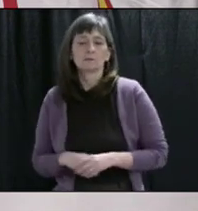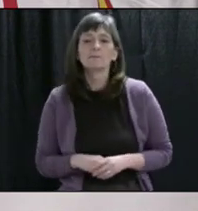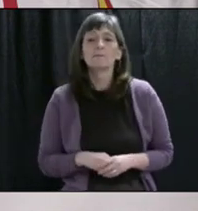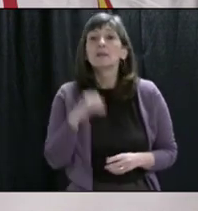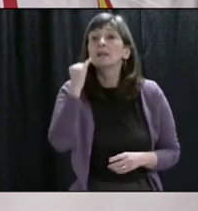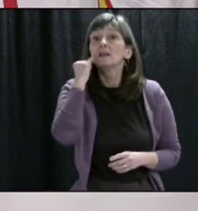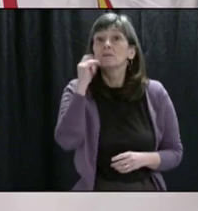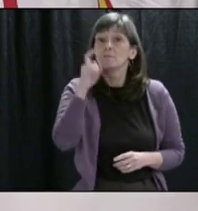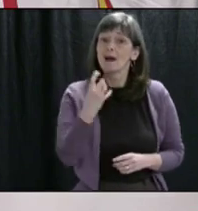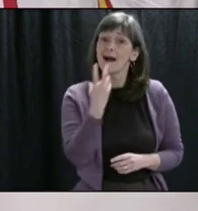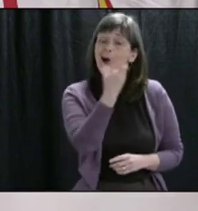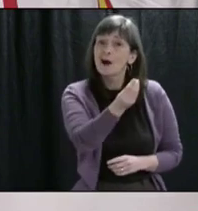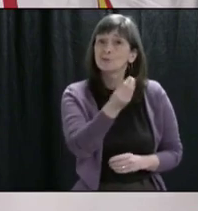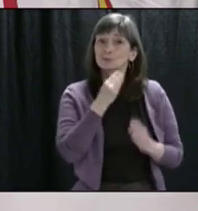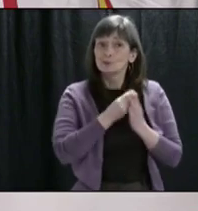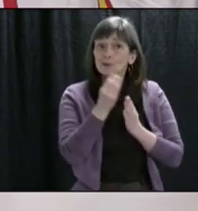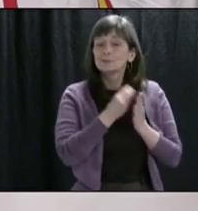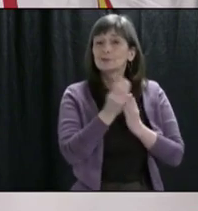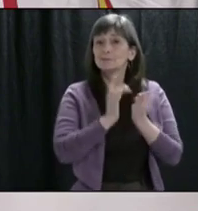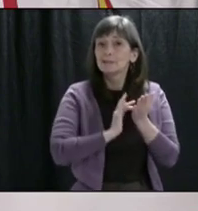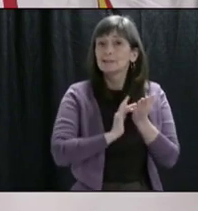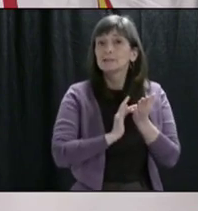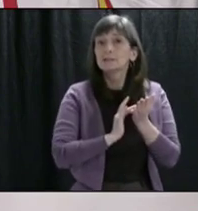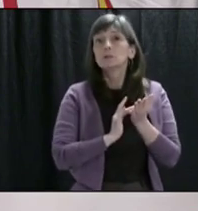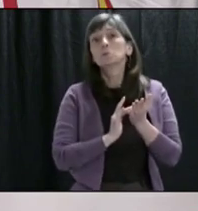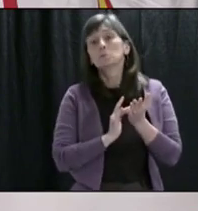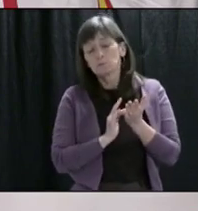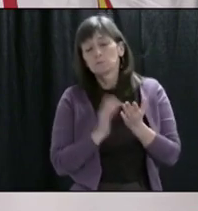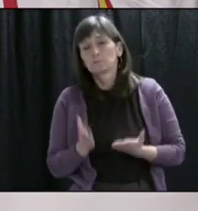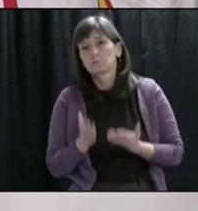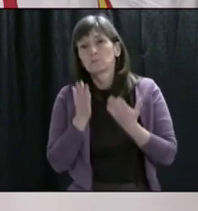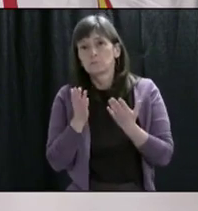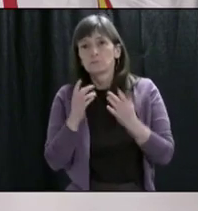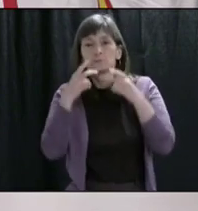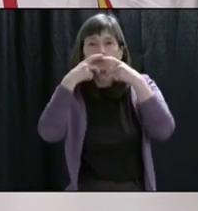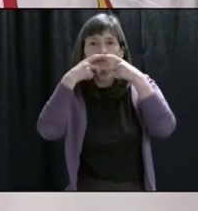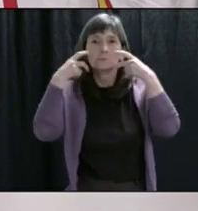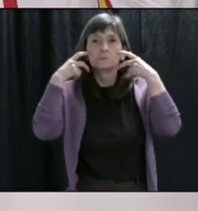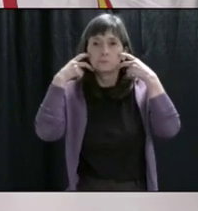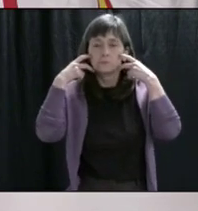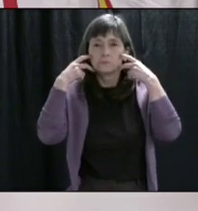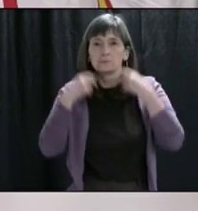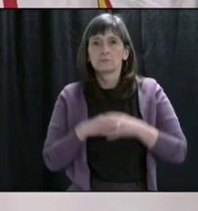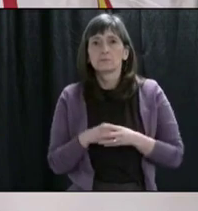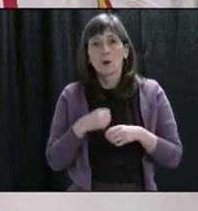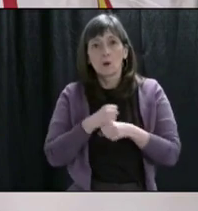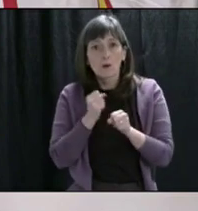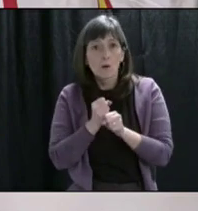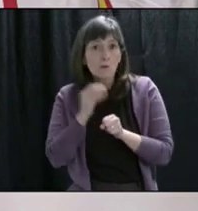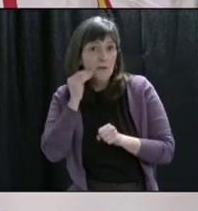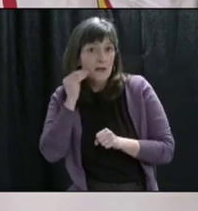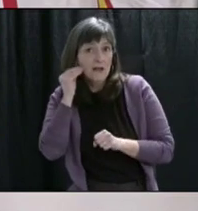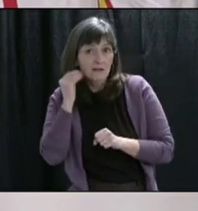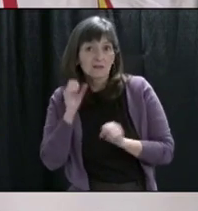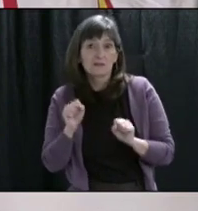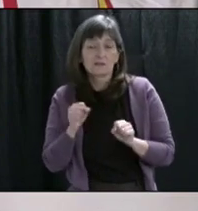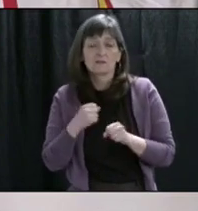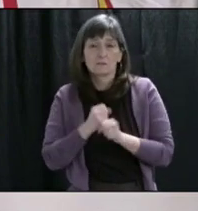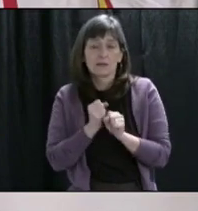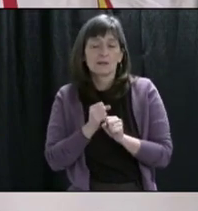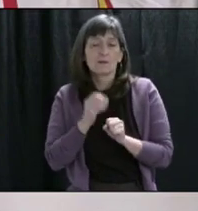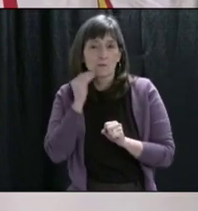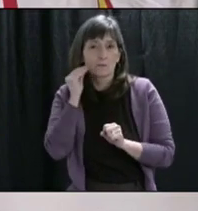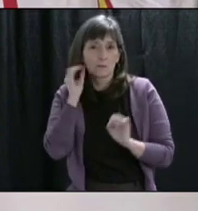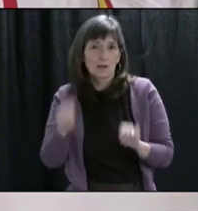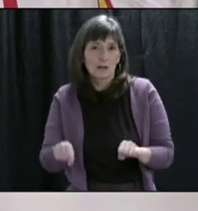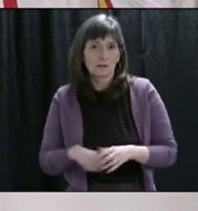essentials, I recommend the use of a properly fitted, homemade or non-medical mask. This is an easy additional measure to protect